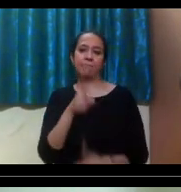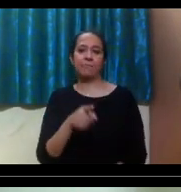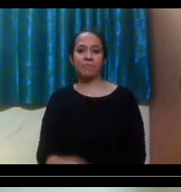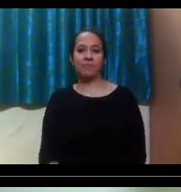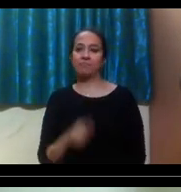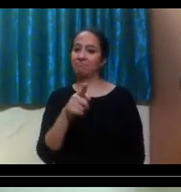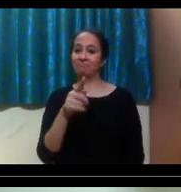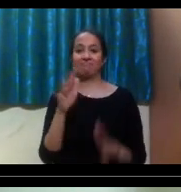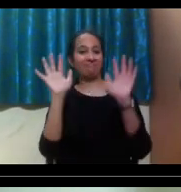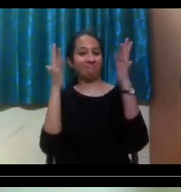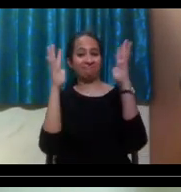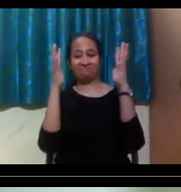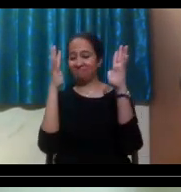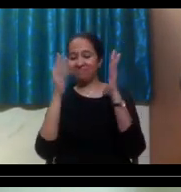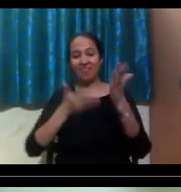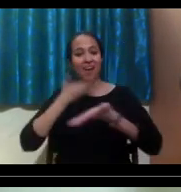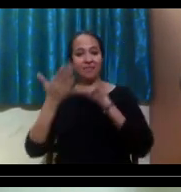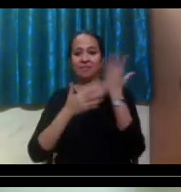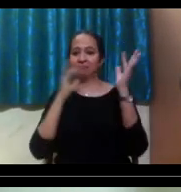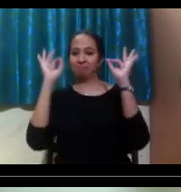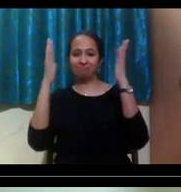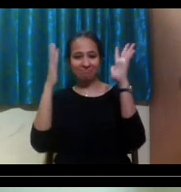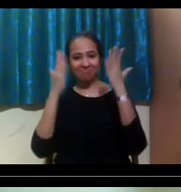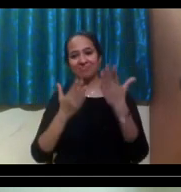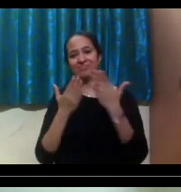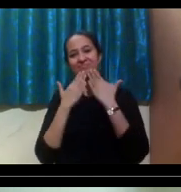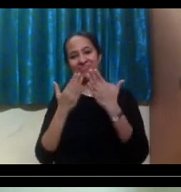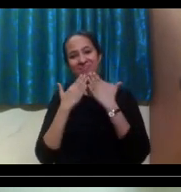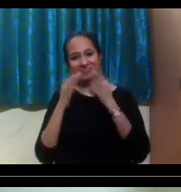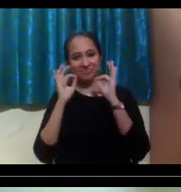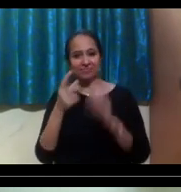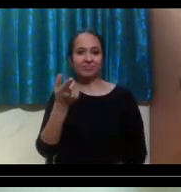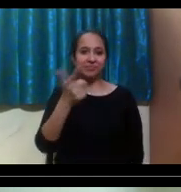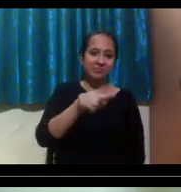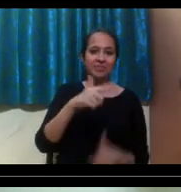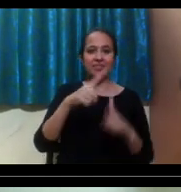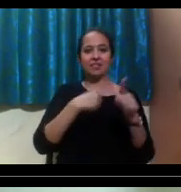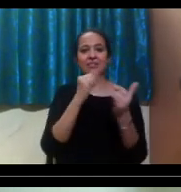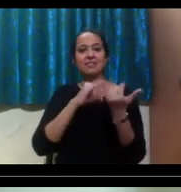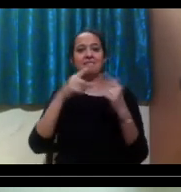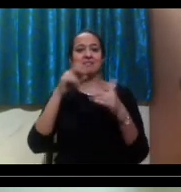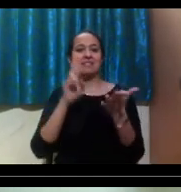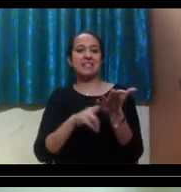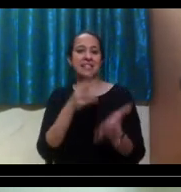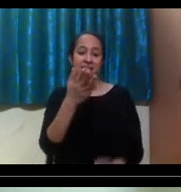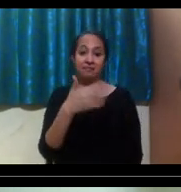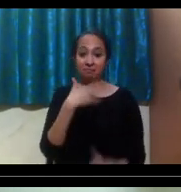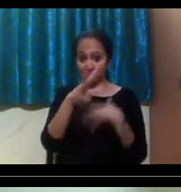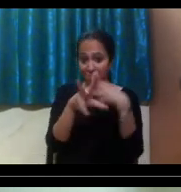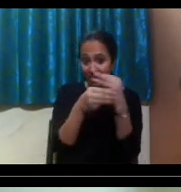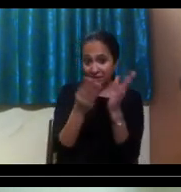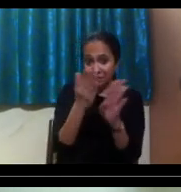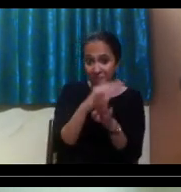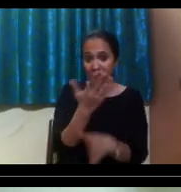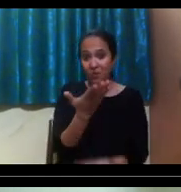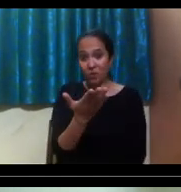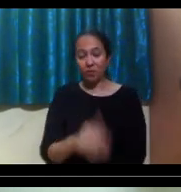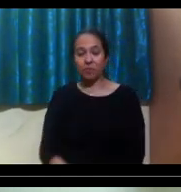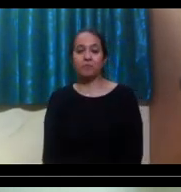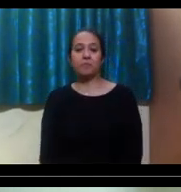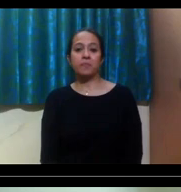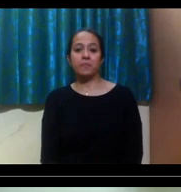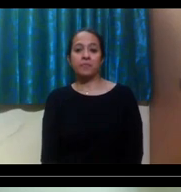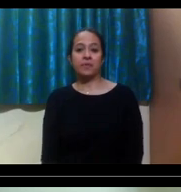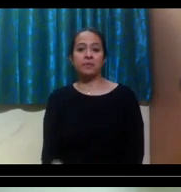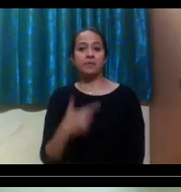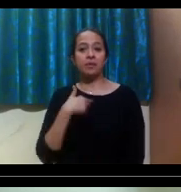great, um, advice and thank you for that. Um, Justin, um, coming to you, can you just add to what, you know, Sunny has already said about,